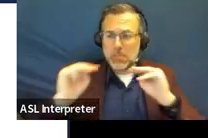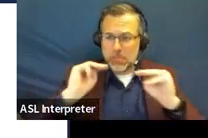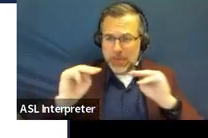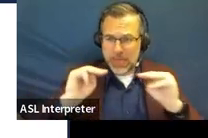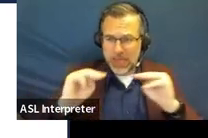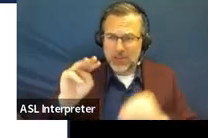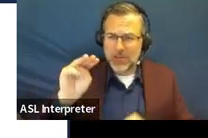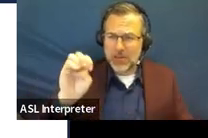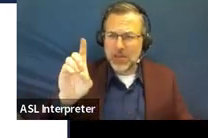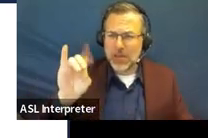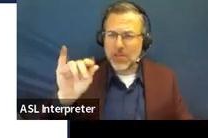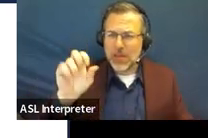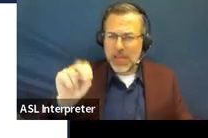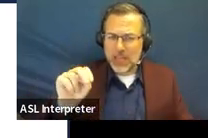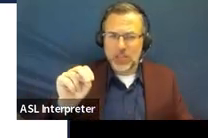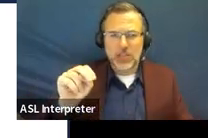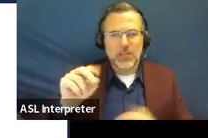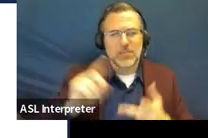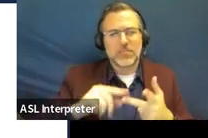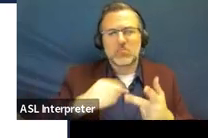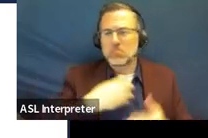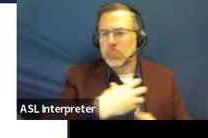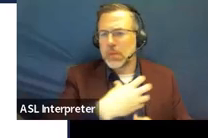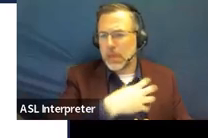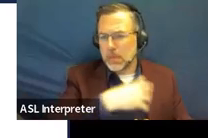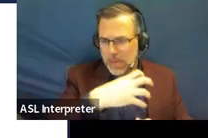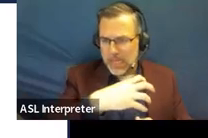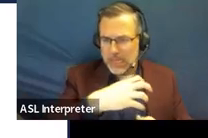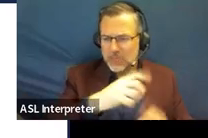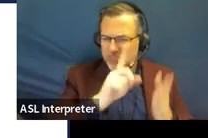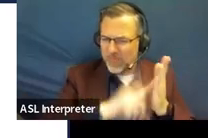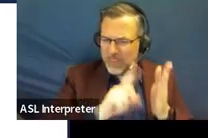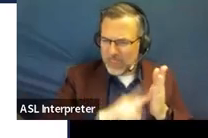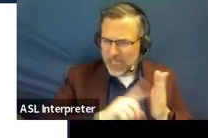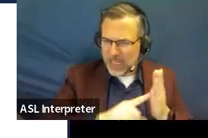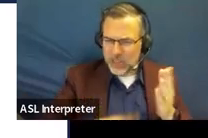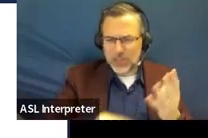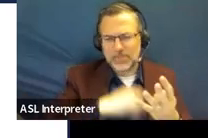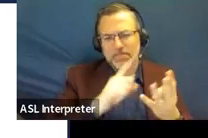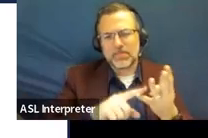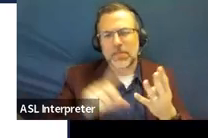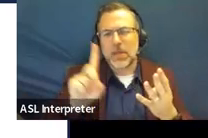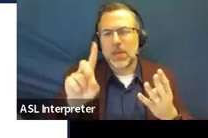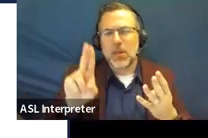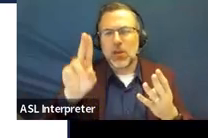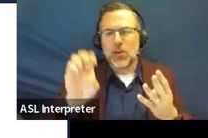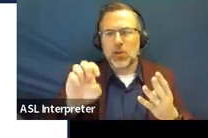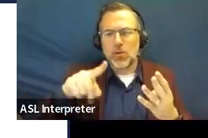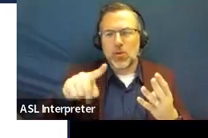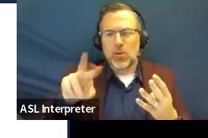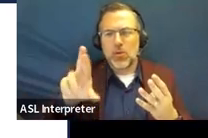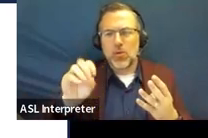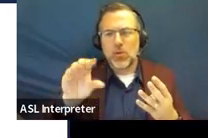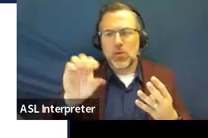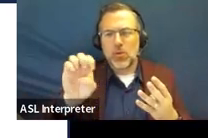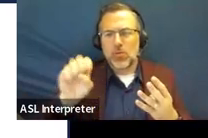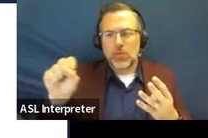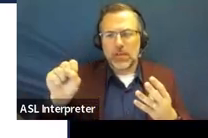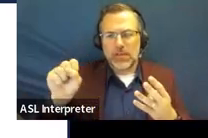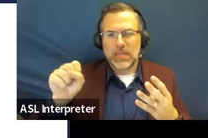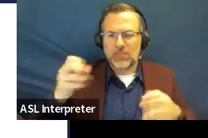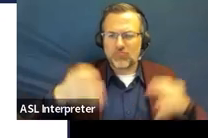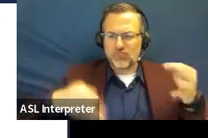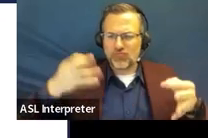complaint investigation option and due process hearing. And all of those go into a lot further detail. If you go to that link,